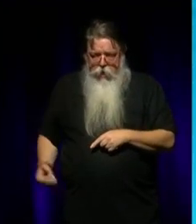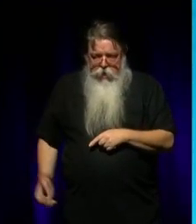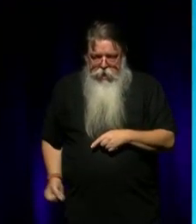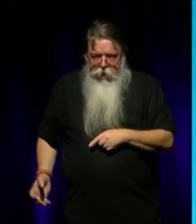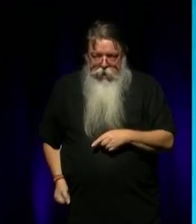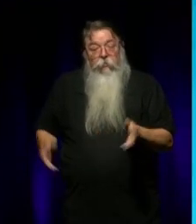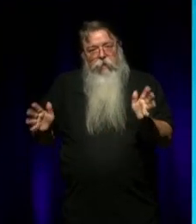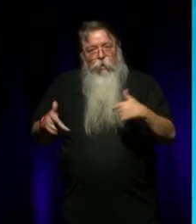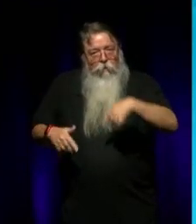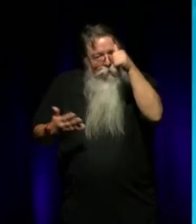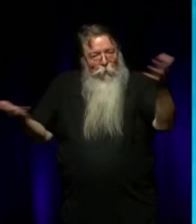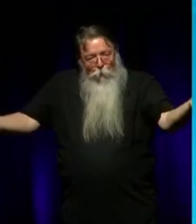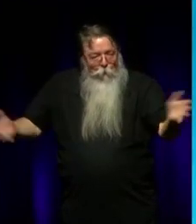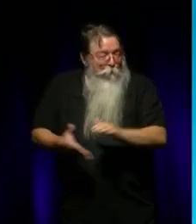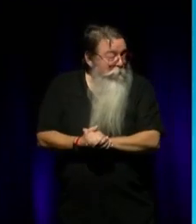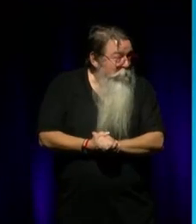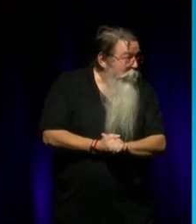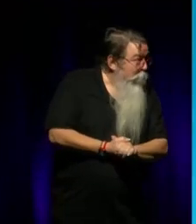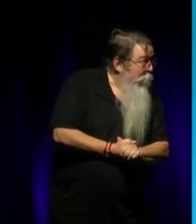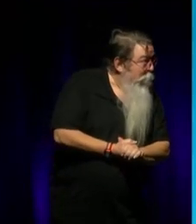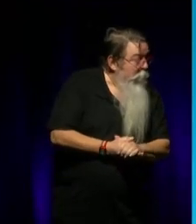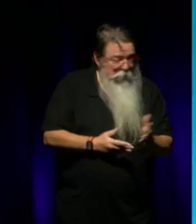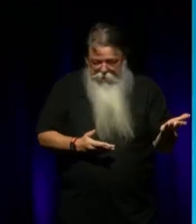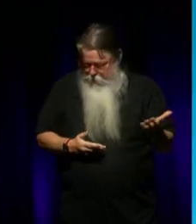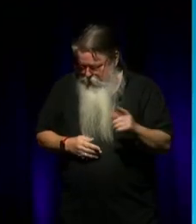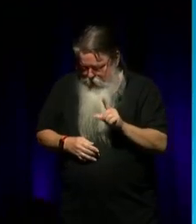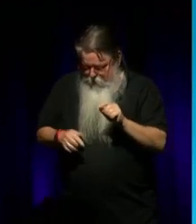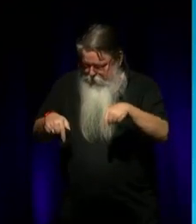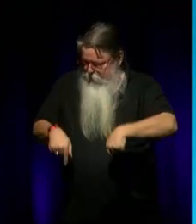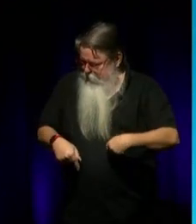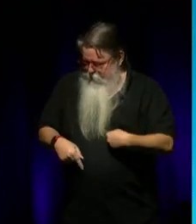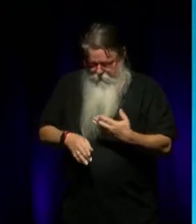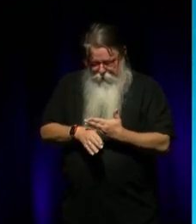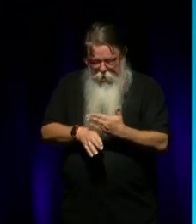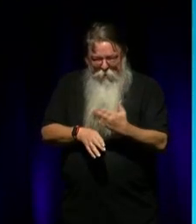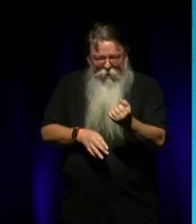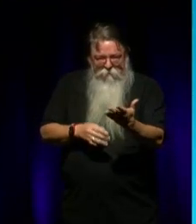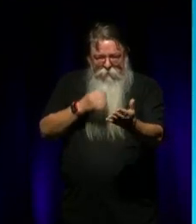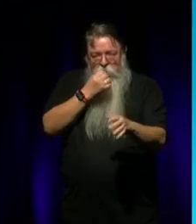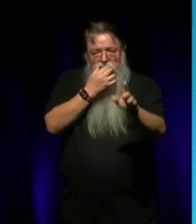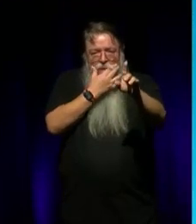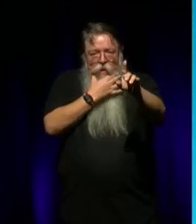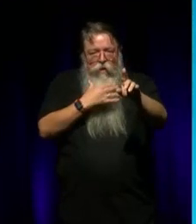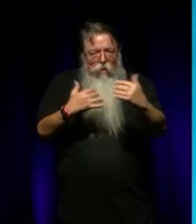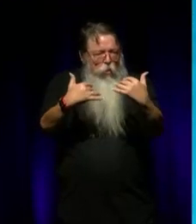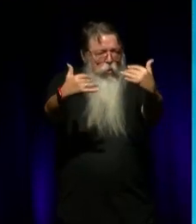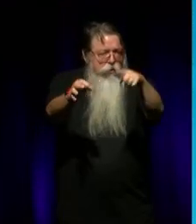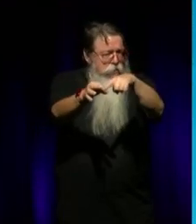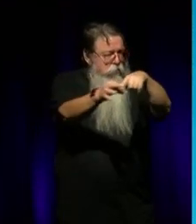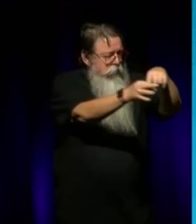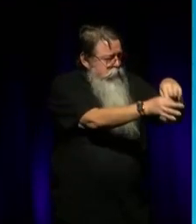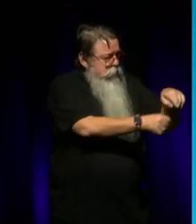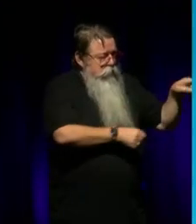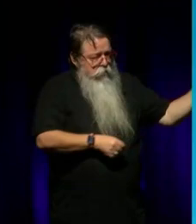You know, like, I don't even know if I'm going to a job after this. One question from the audience, you've achieved so much creatively,